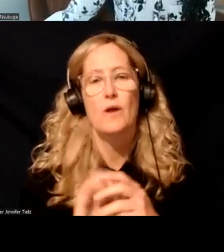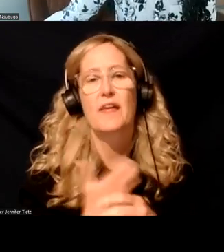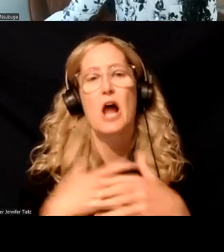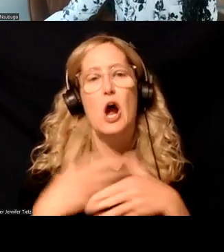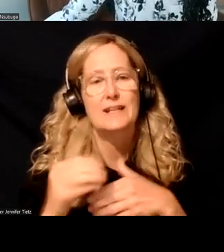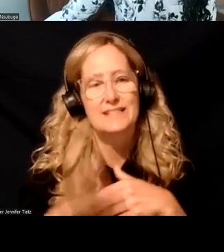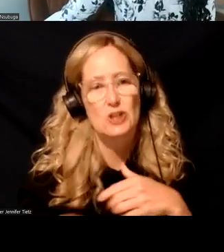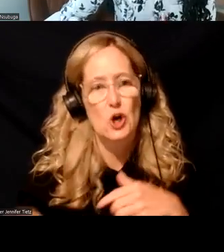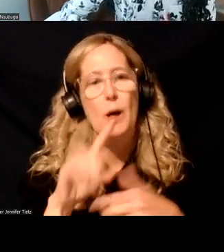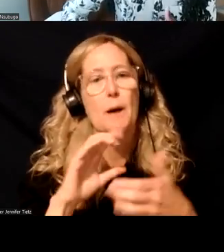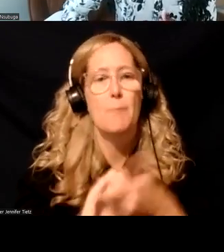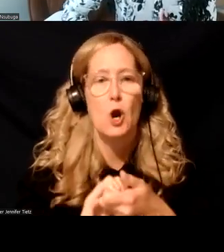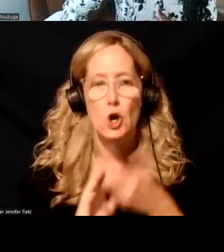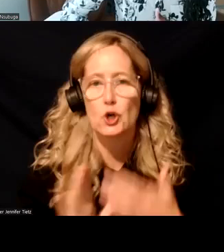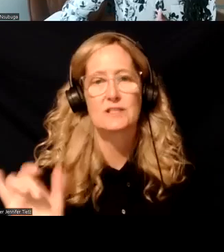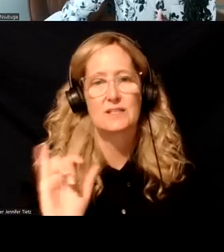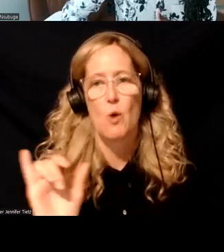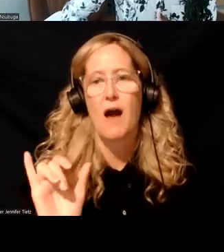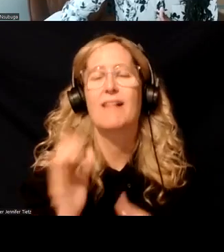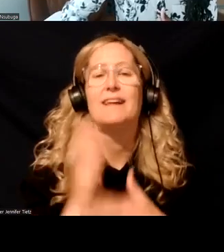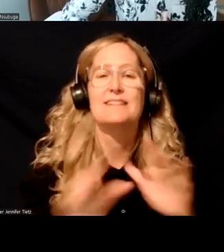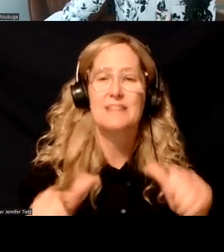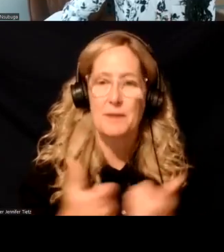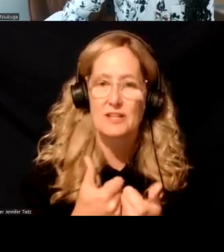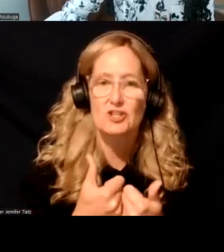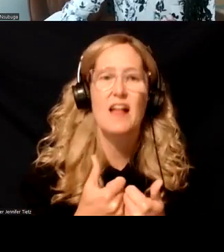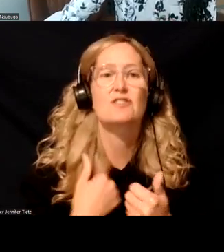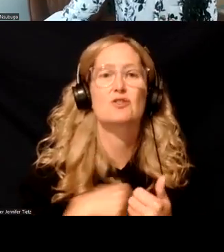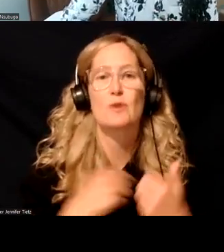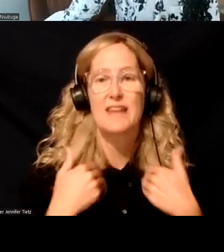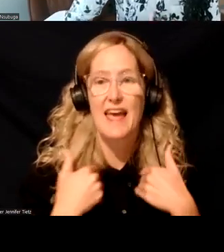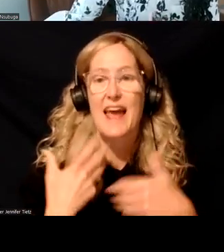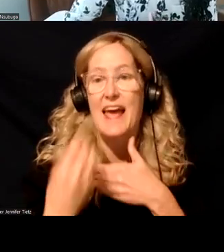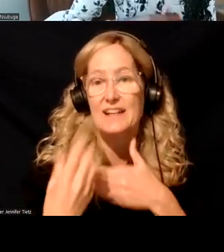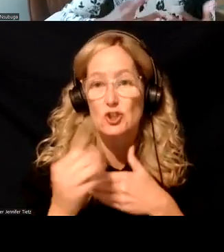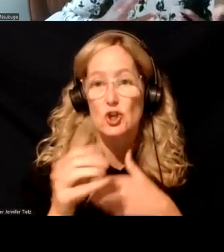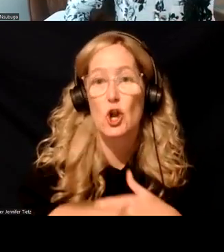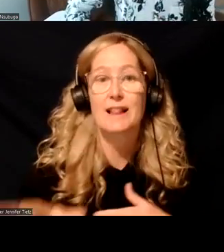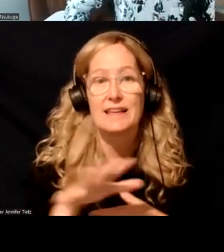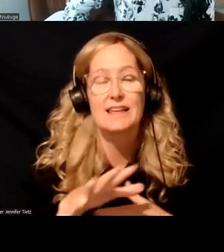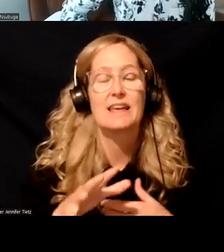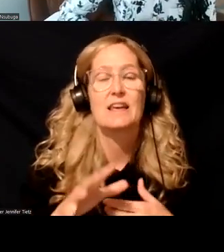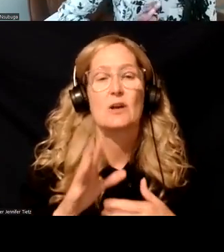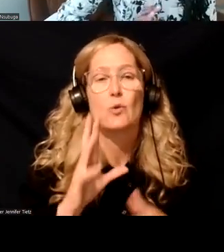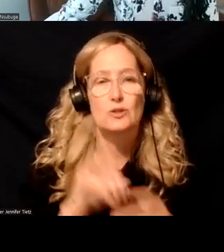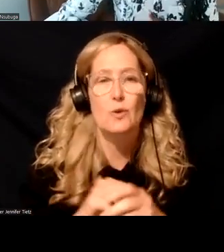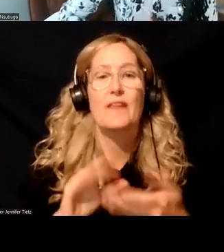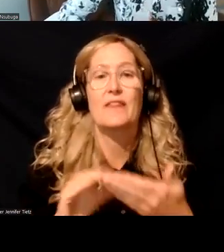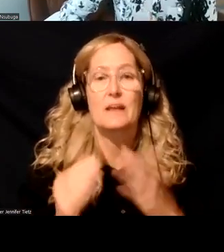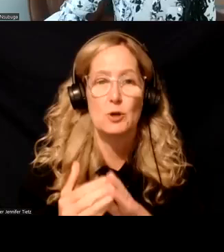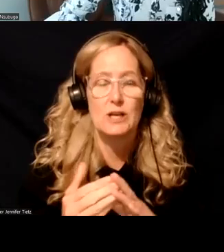partners as well. Um, and, and some of the challenges that, that we had externally was, uh, within our community